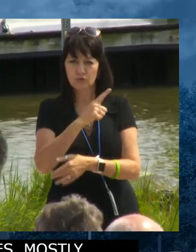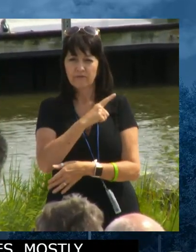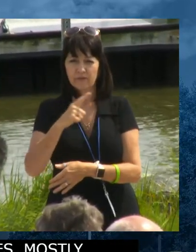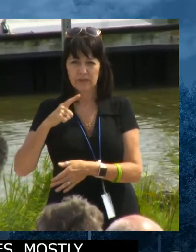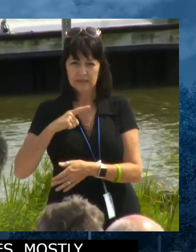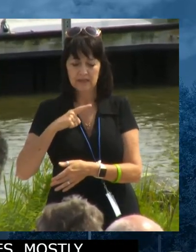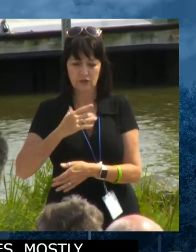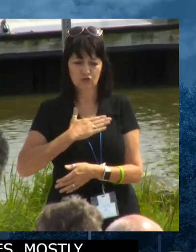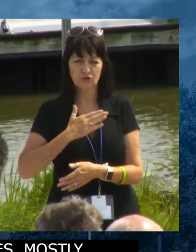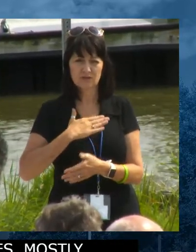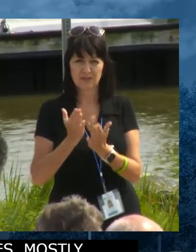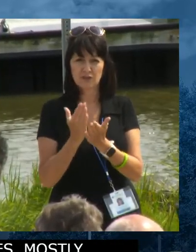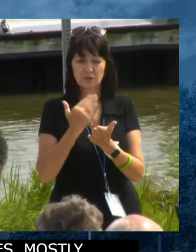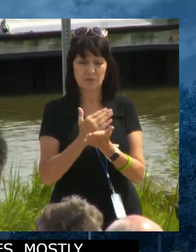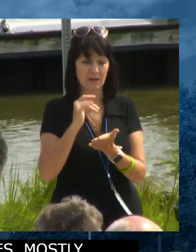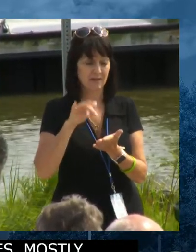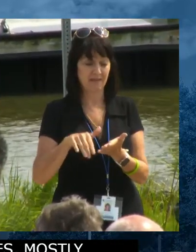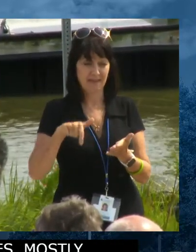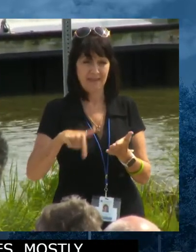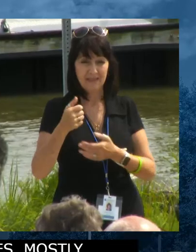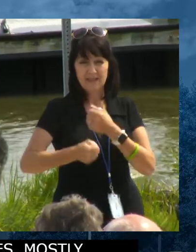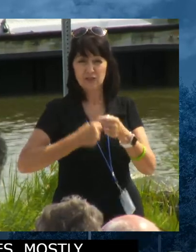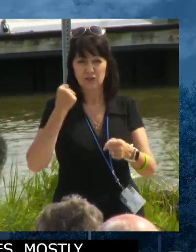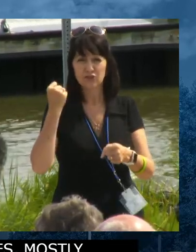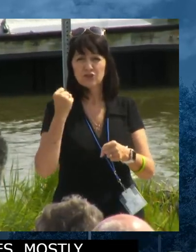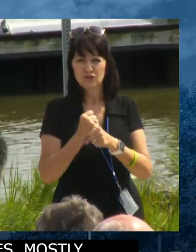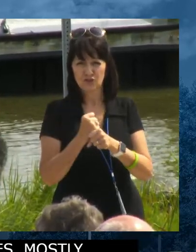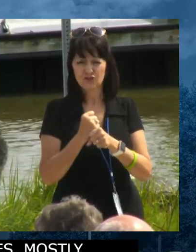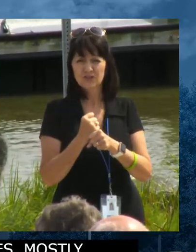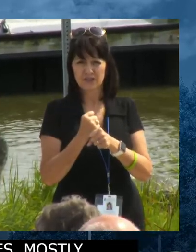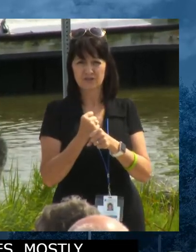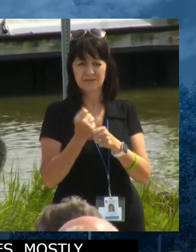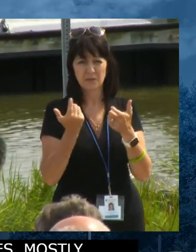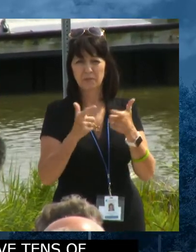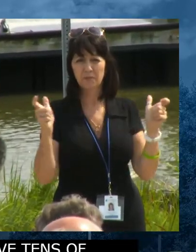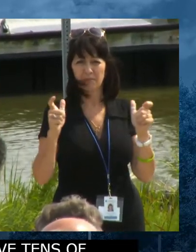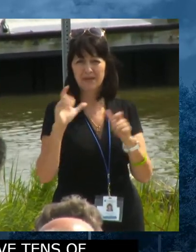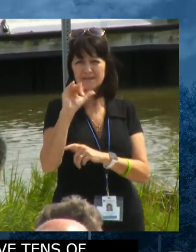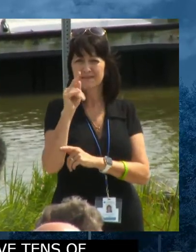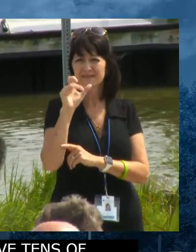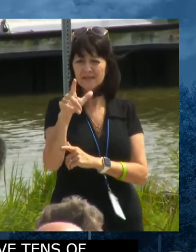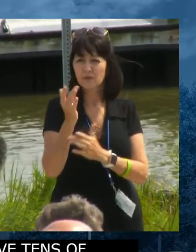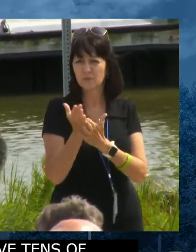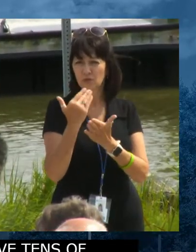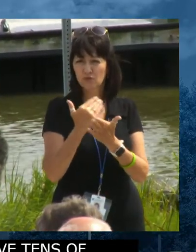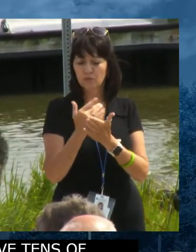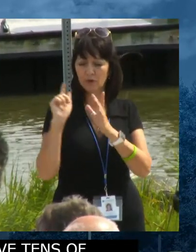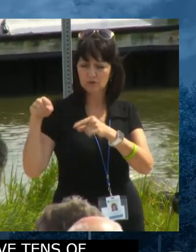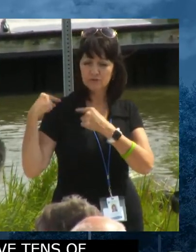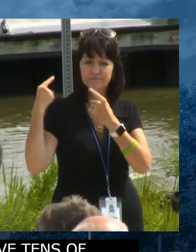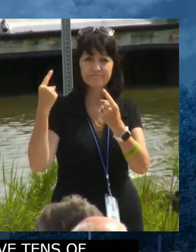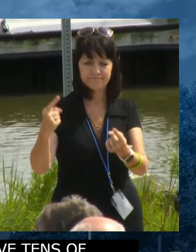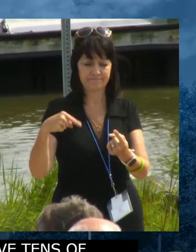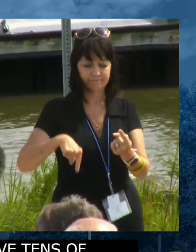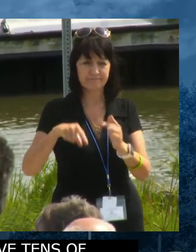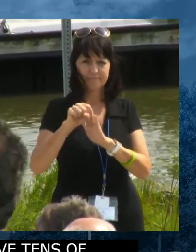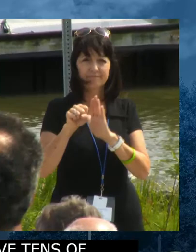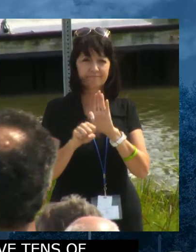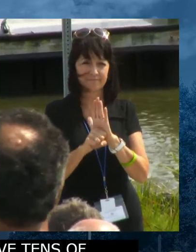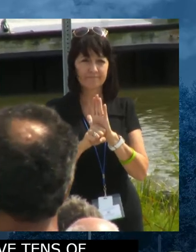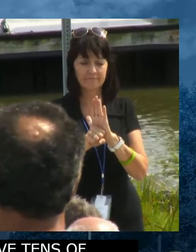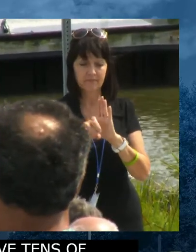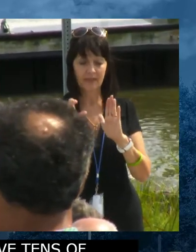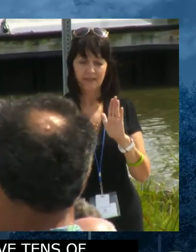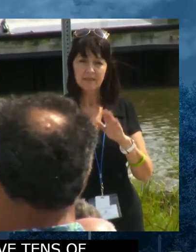this year, the largest capital budget that the state has ever had, to be able to create the